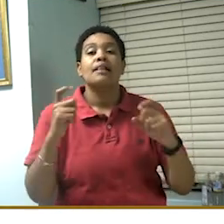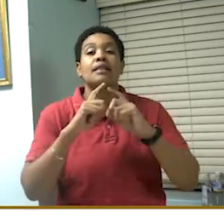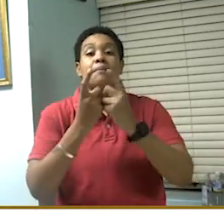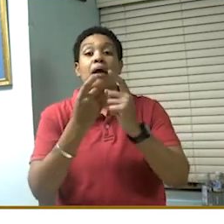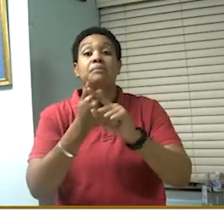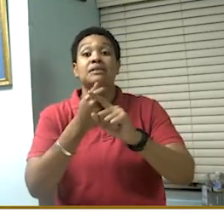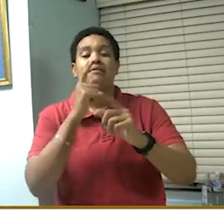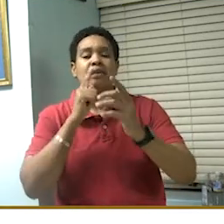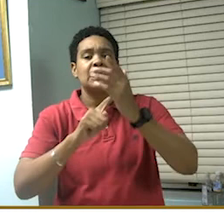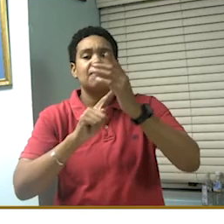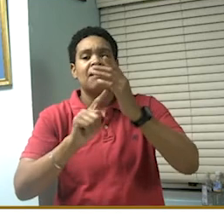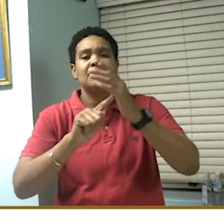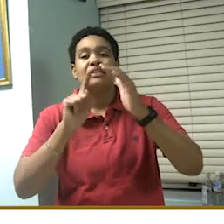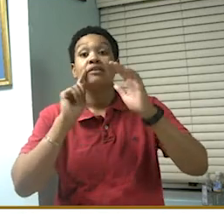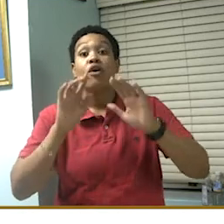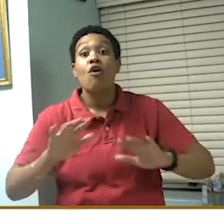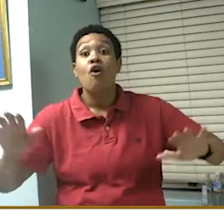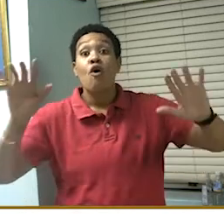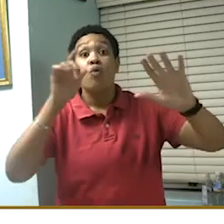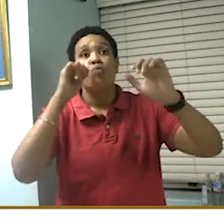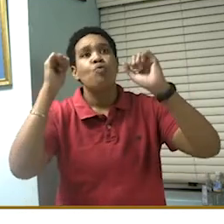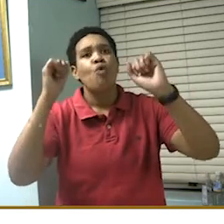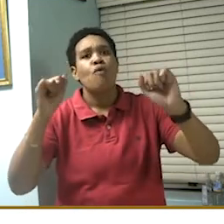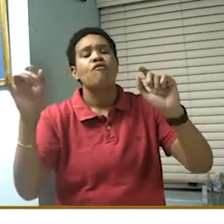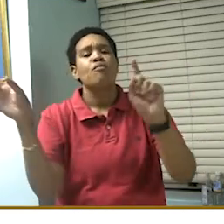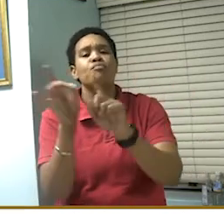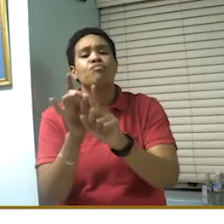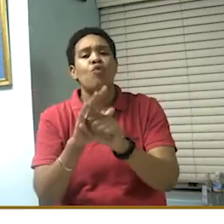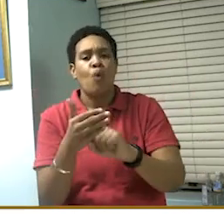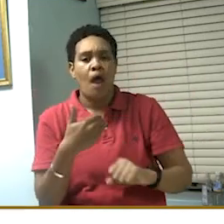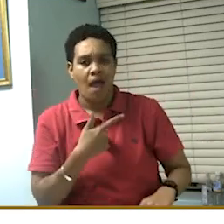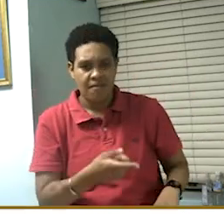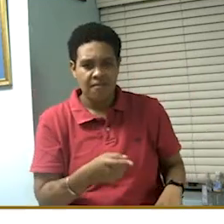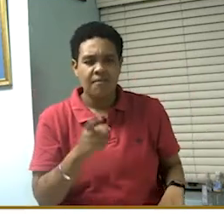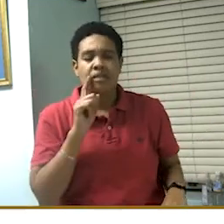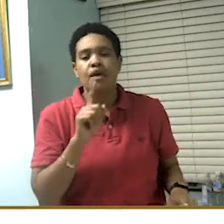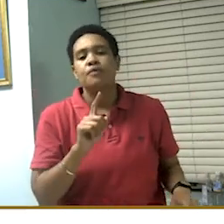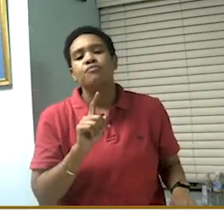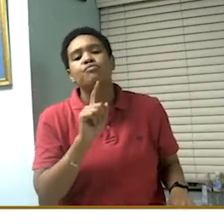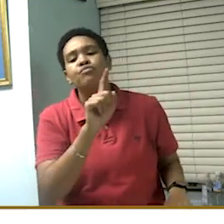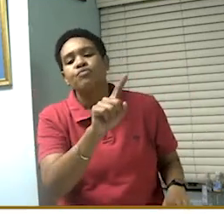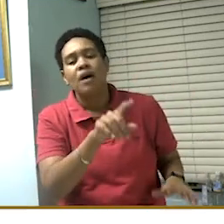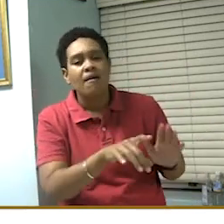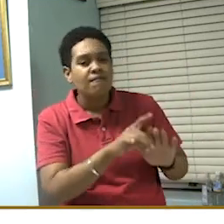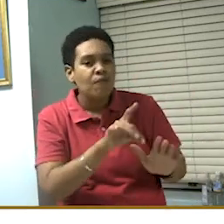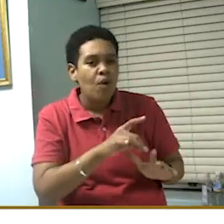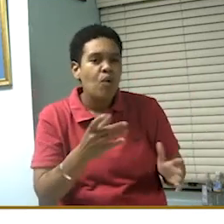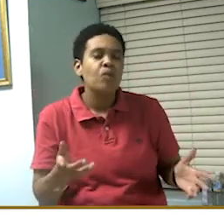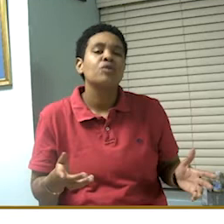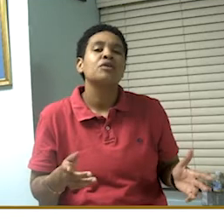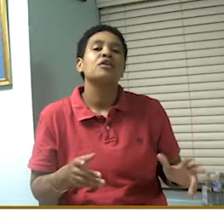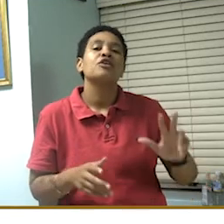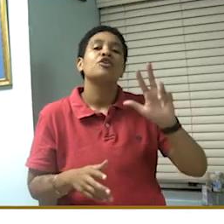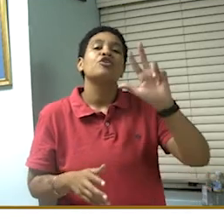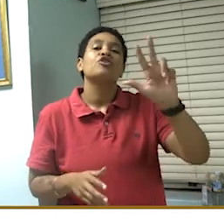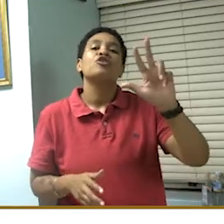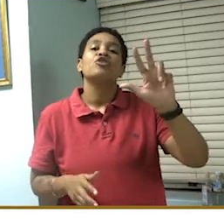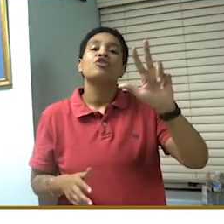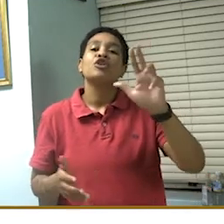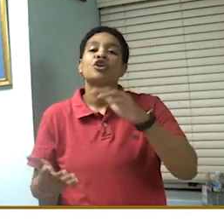investigated all confirmed cases. They went and found 3